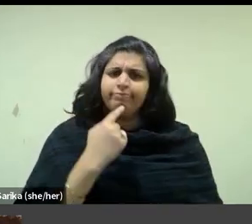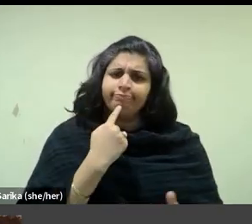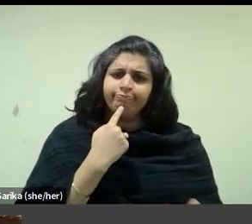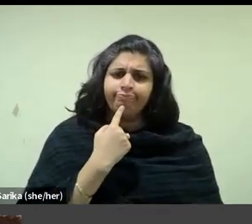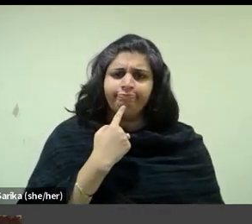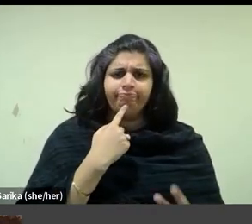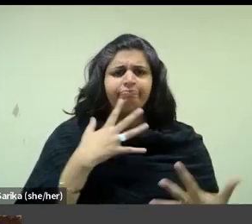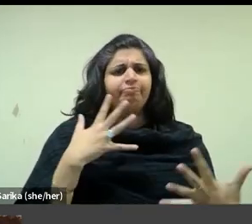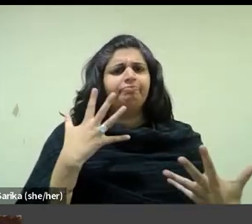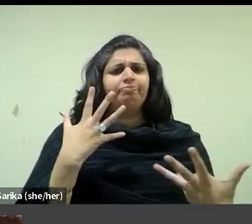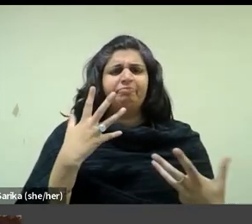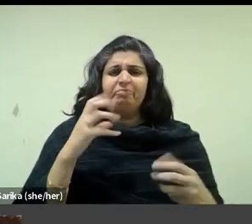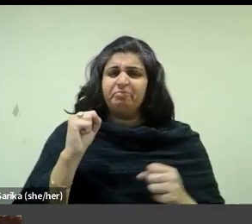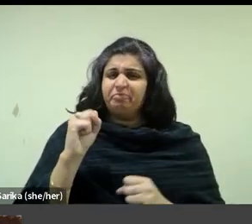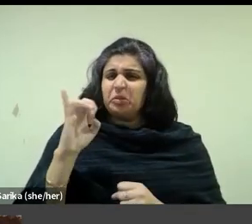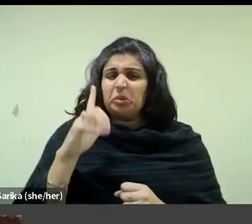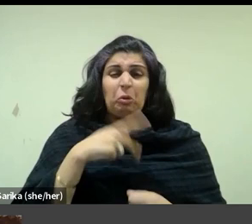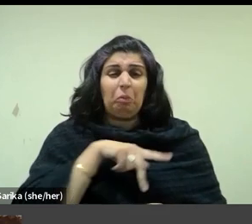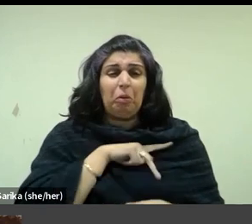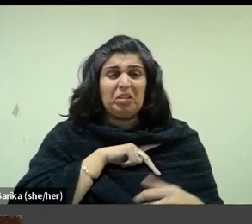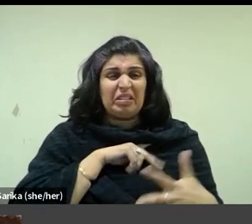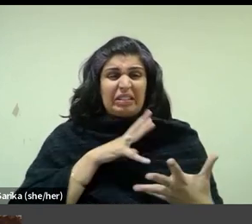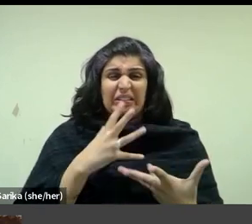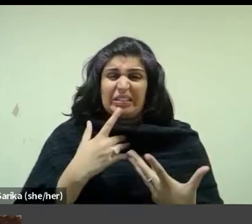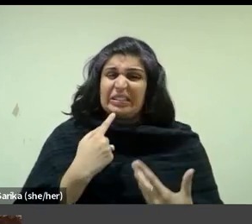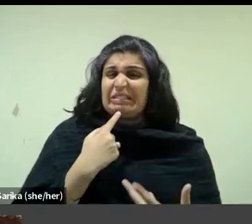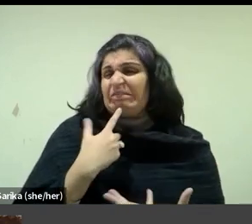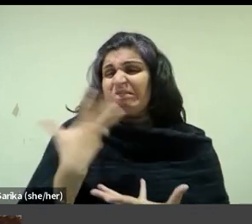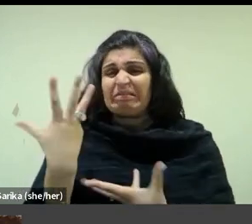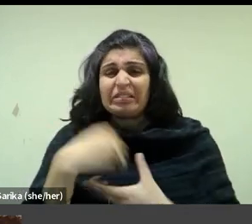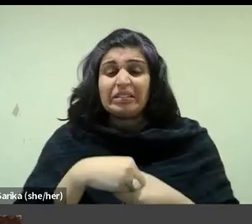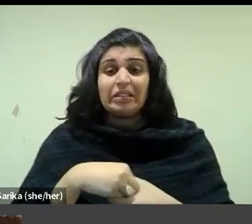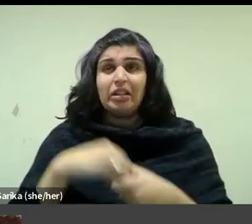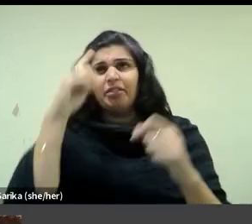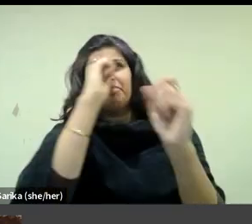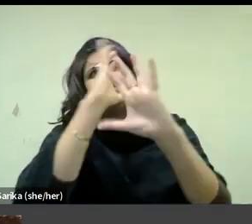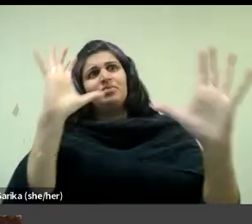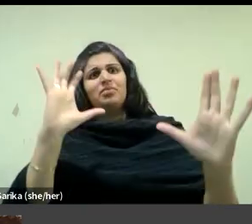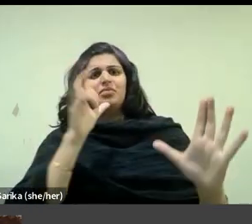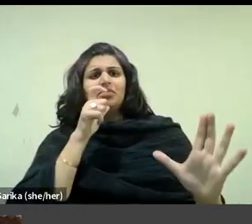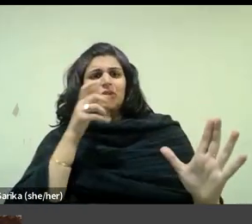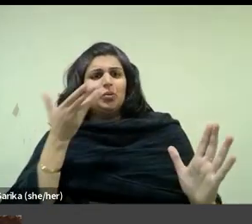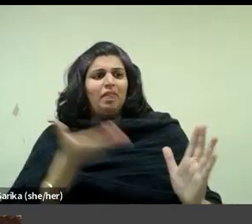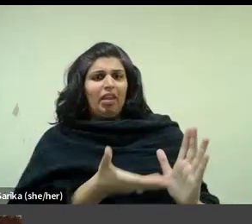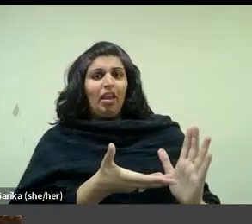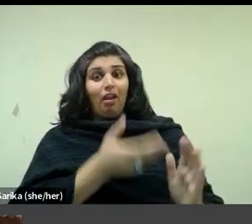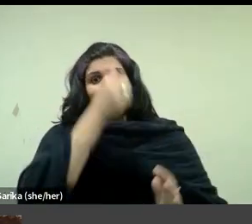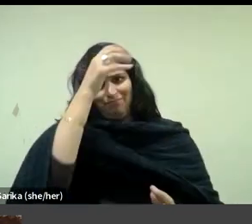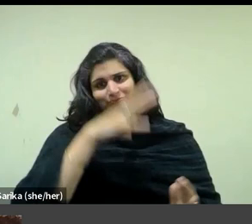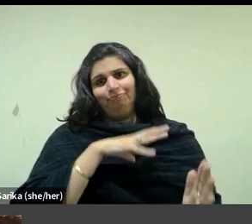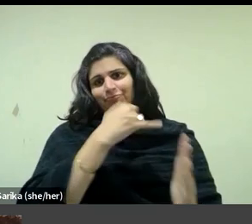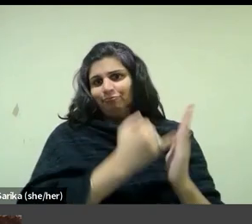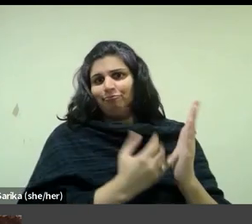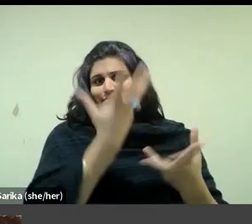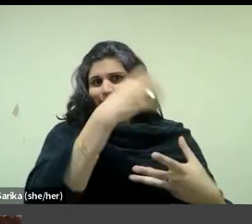fraught with social and personal angst, but also for the imagined presence the male artist claims to have at